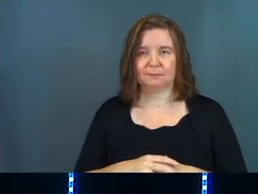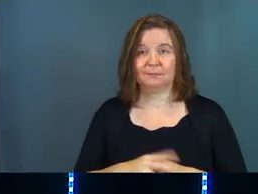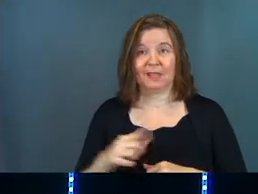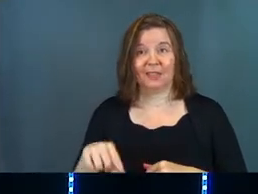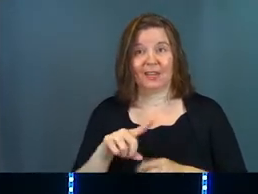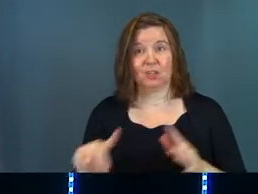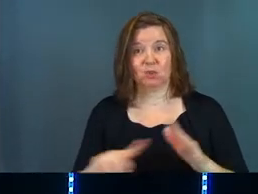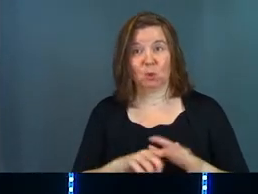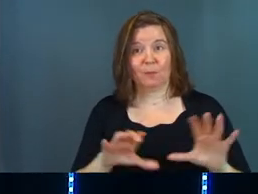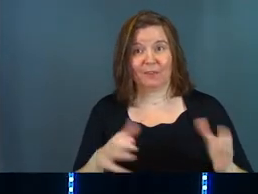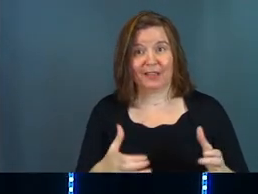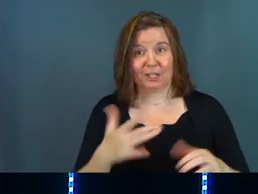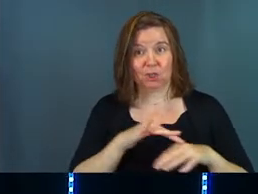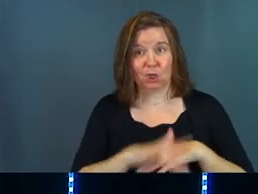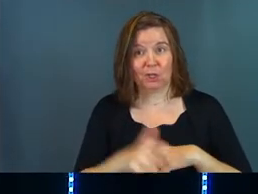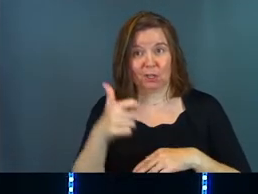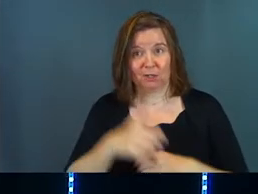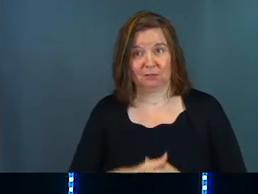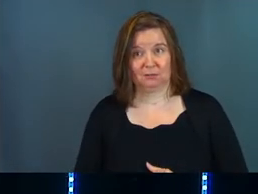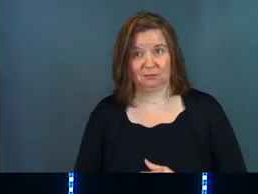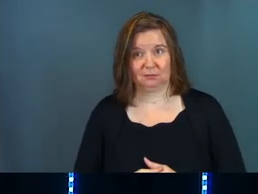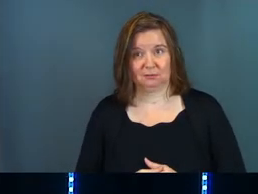They need to show up for class earlier.